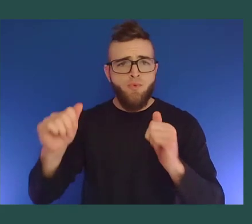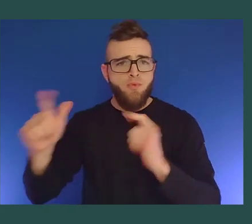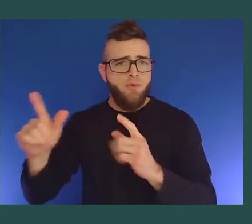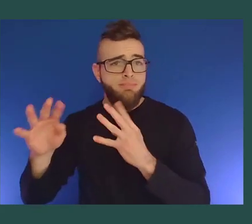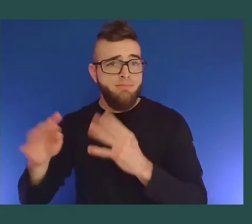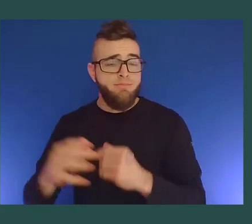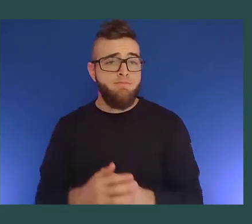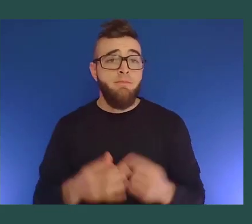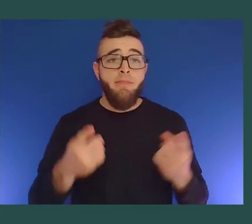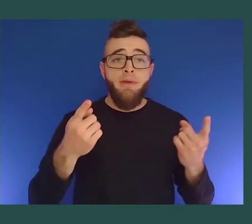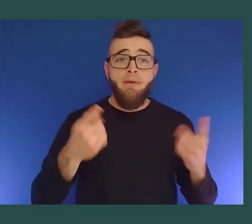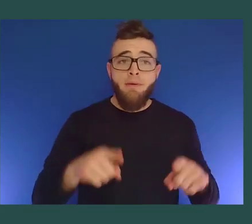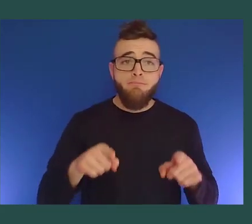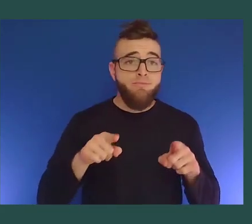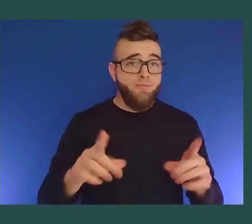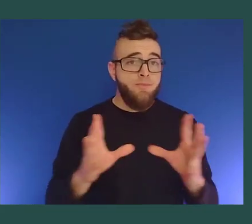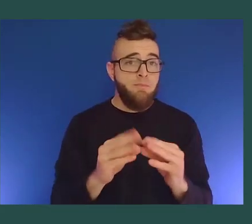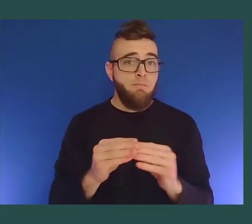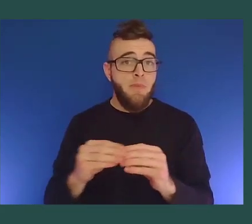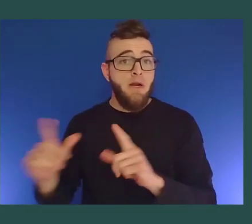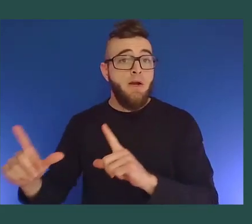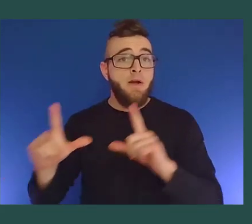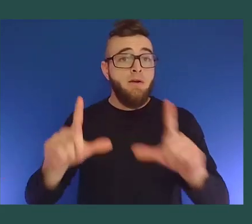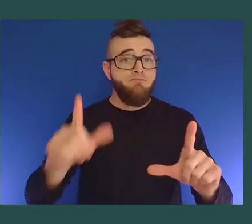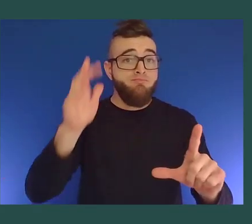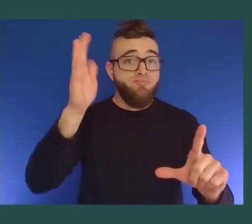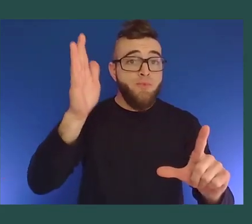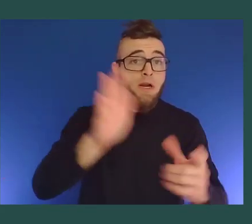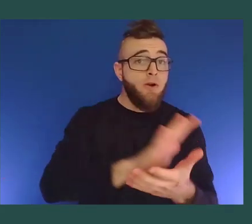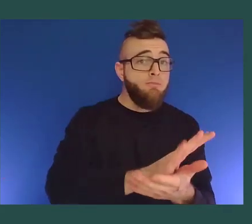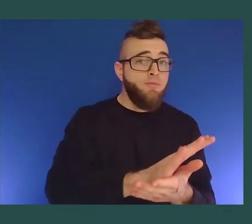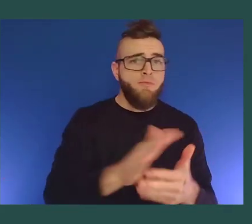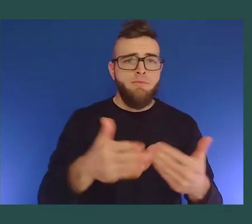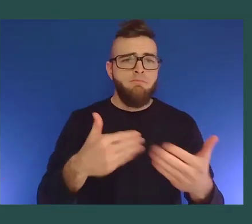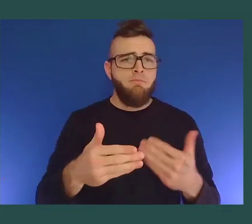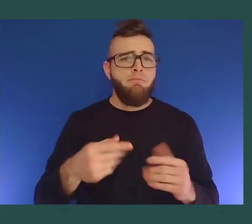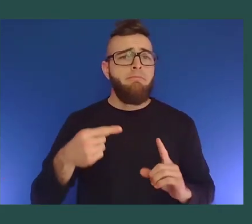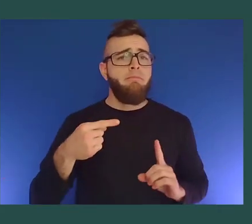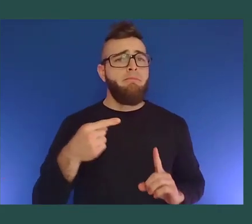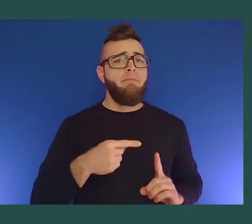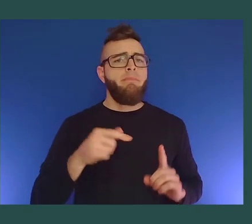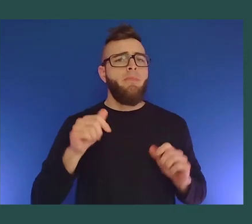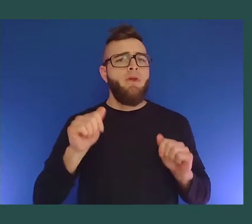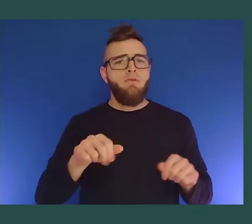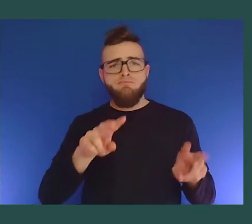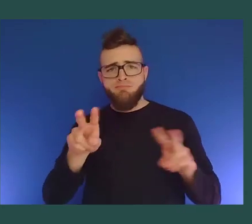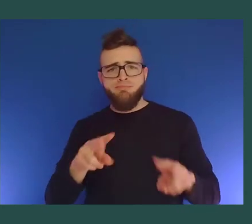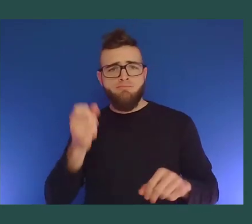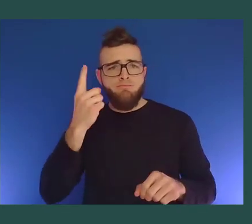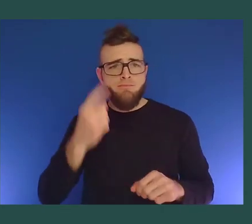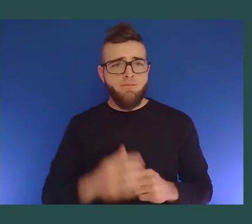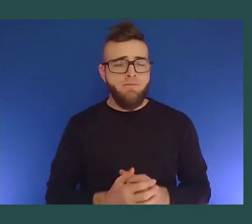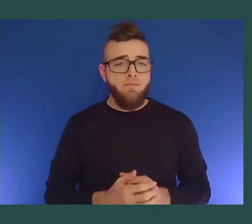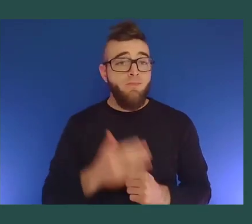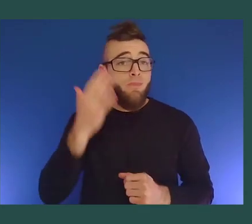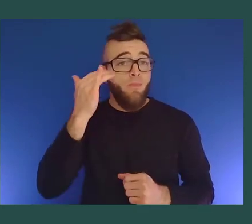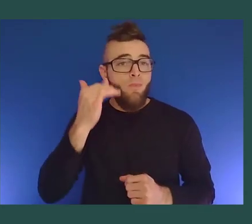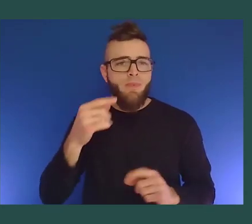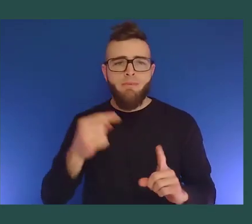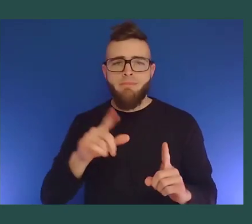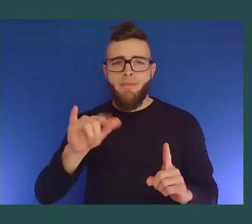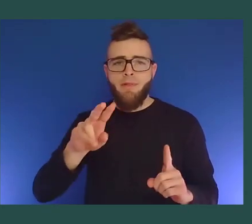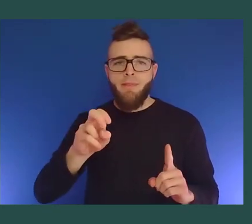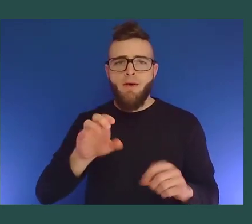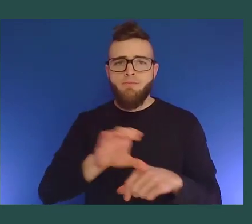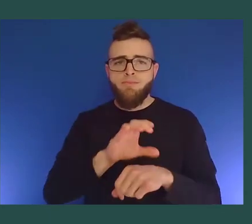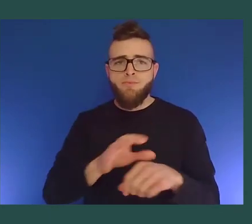presenter plays a video as part of the presentation, live captioning enables Anika to understand what's being played. Live captions make it possible